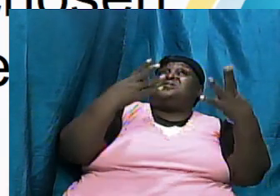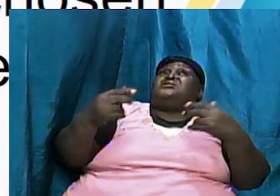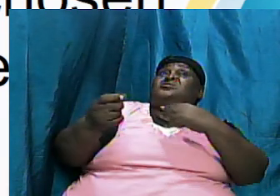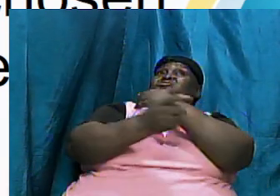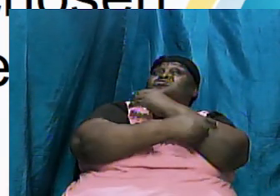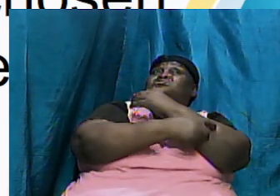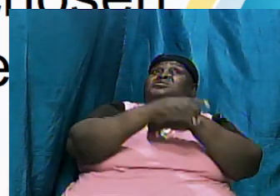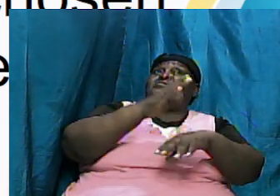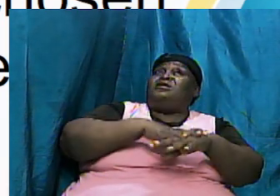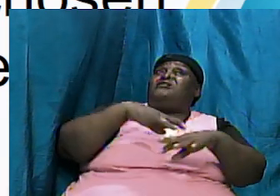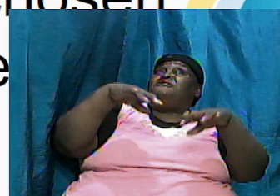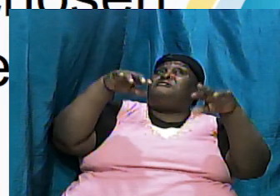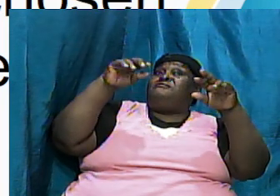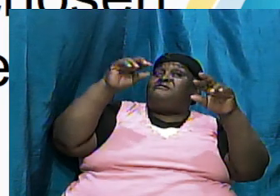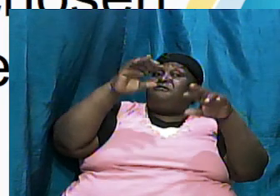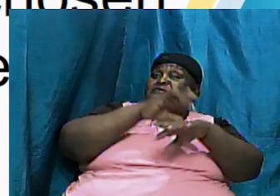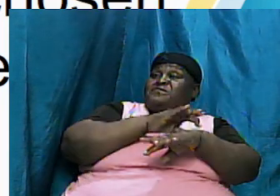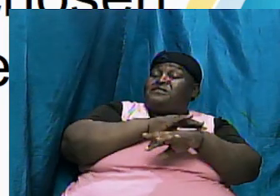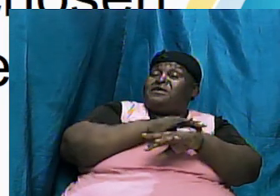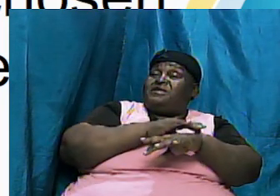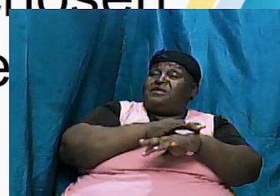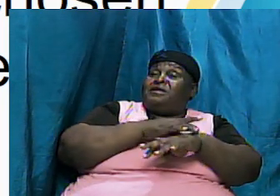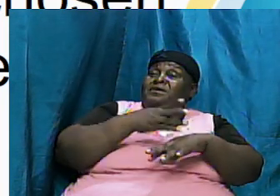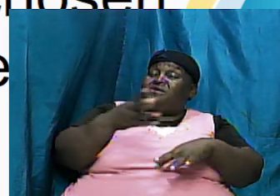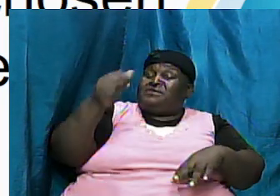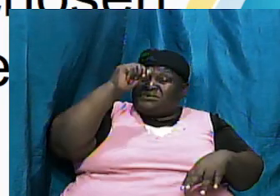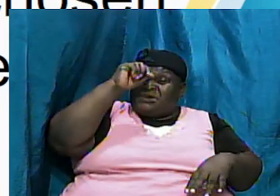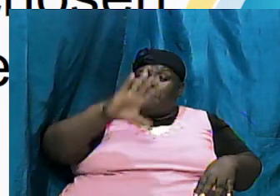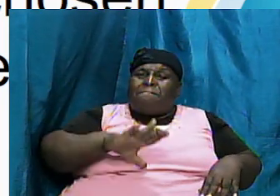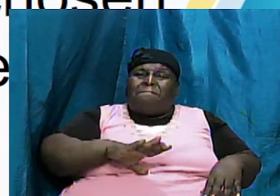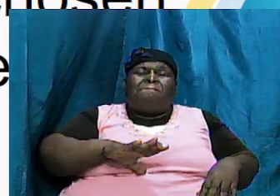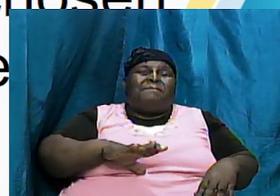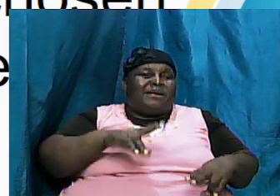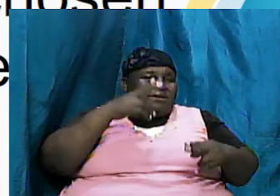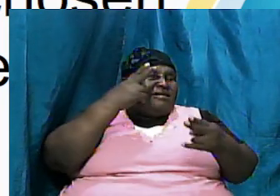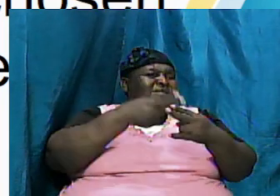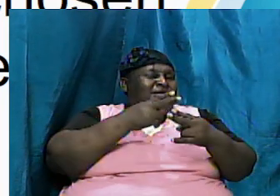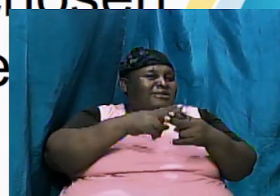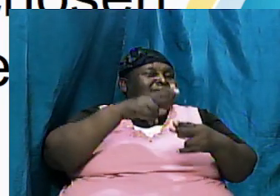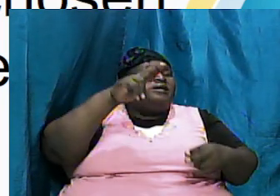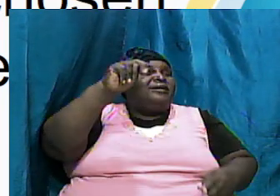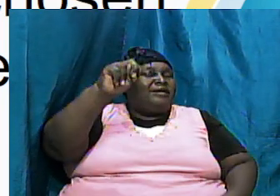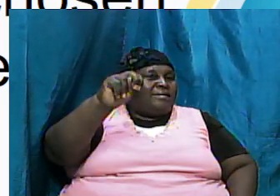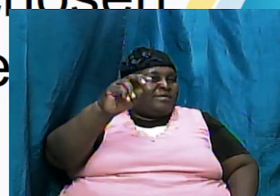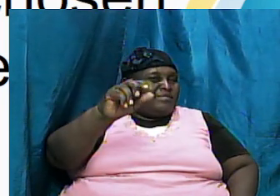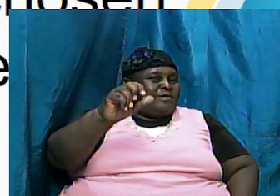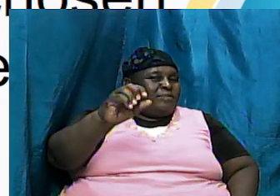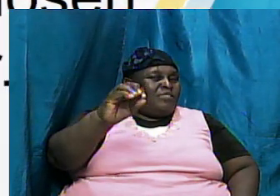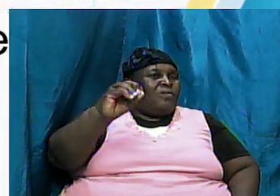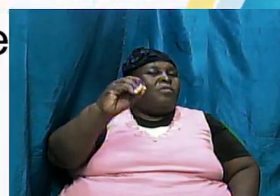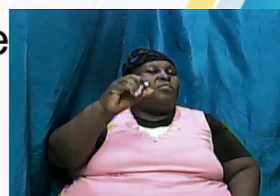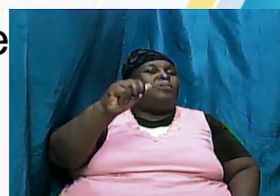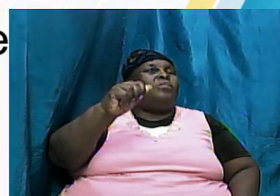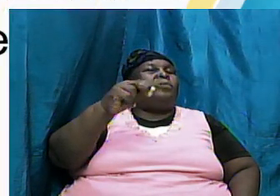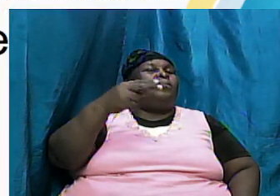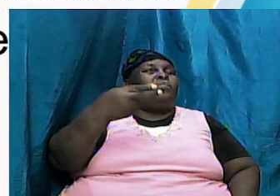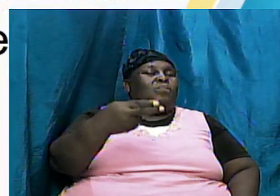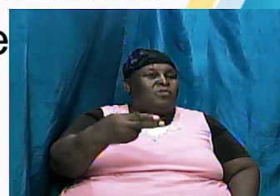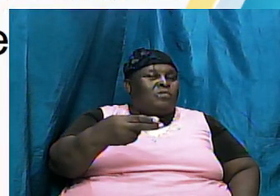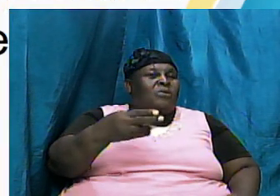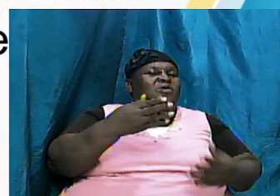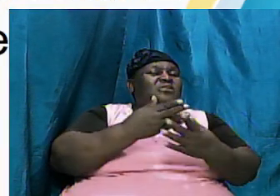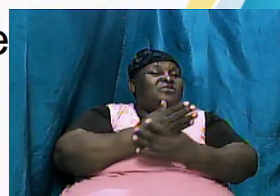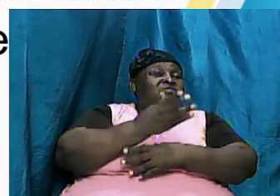earth but that there was a man named Noah who was chosen by God and through his line